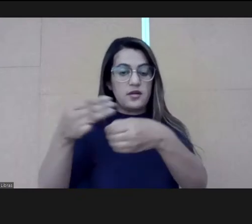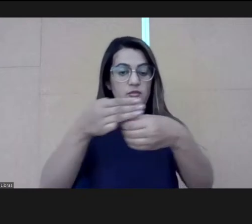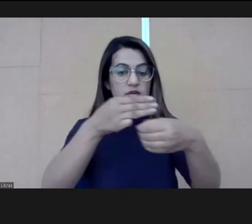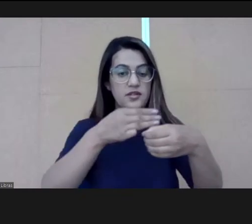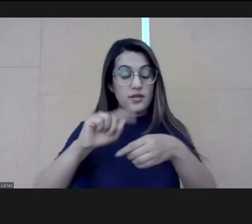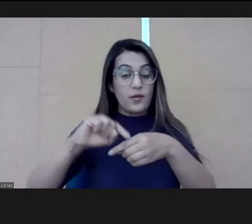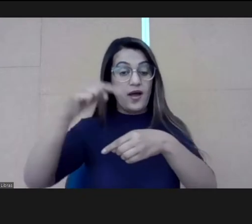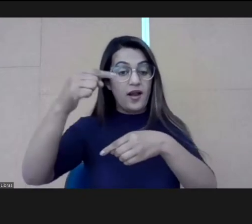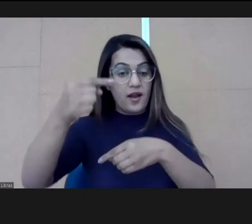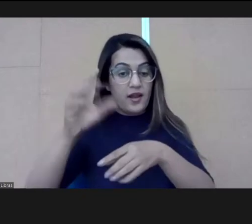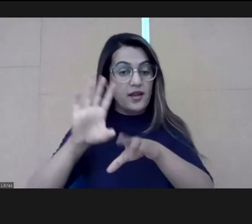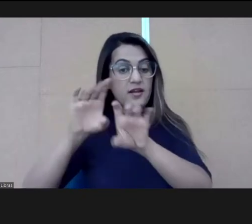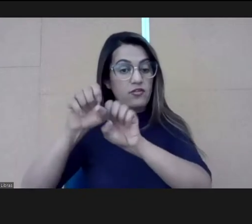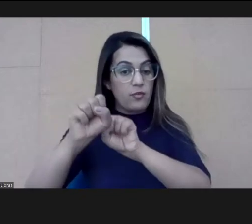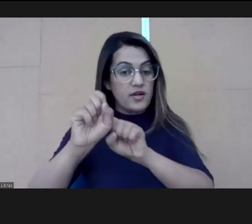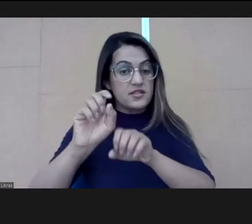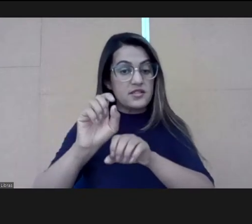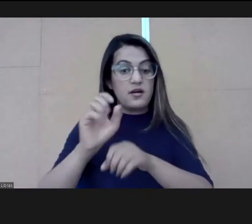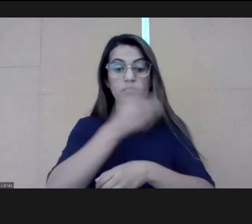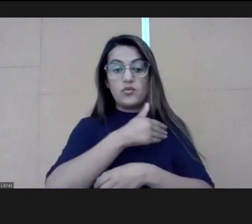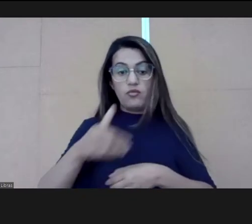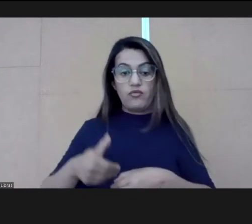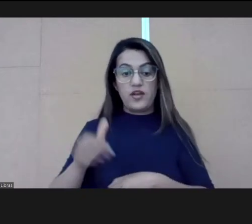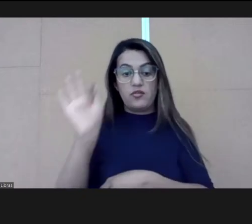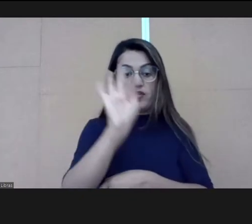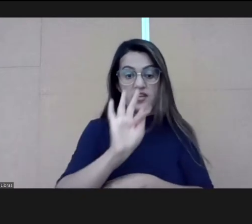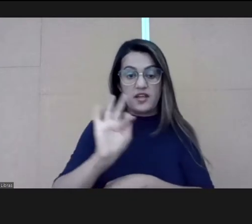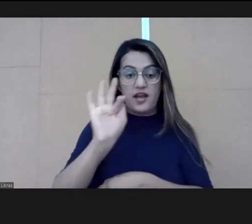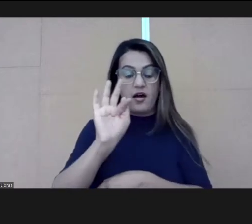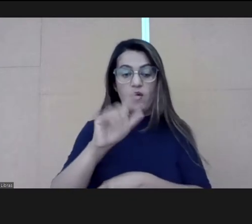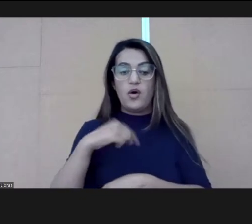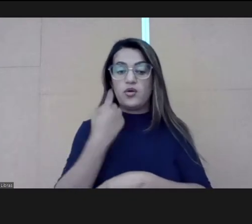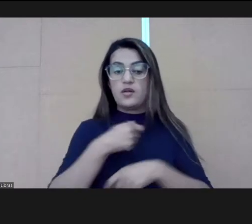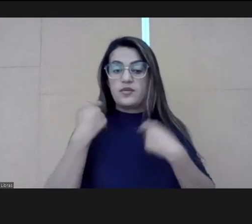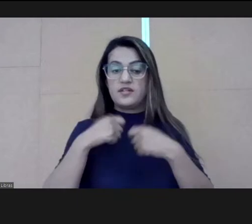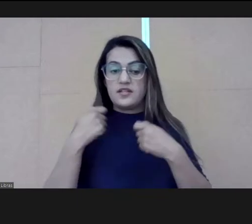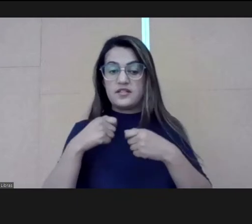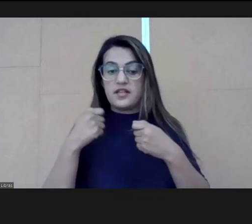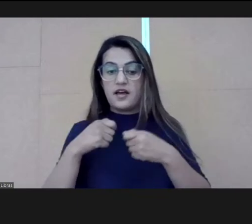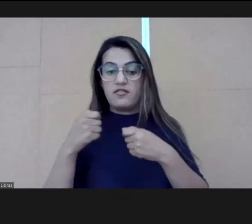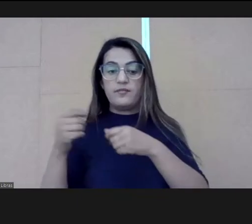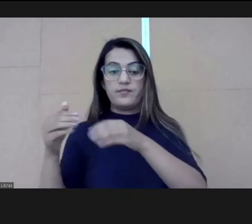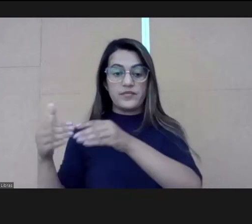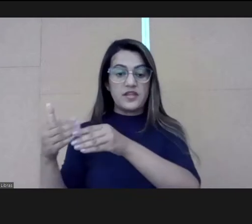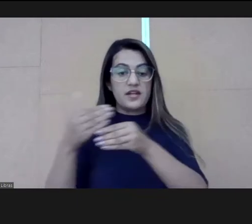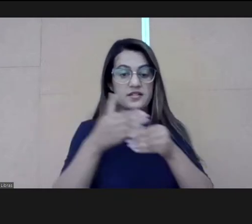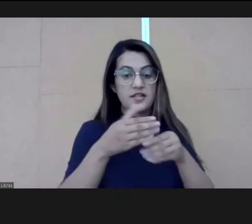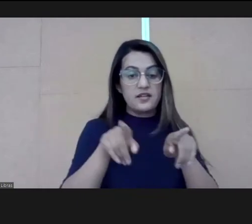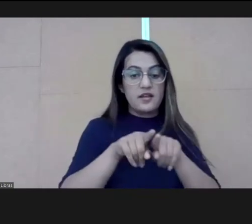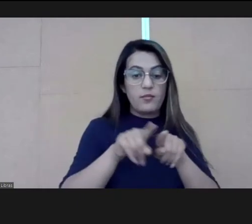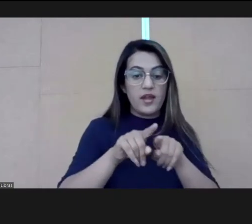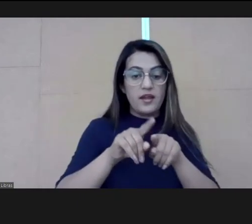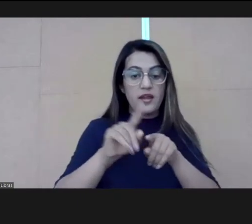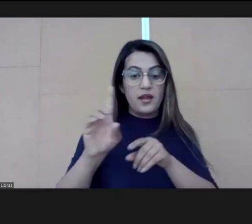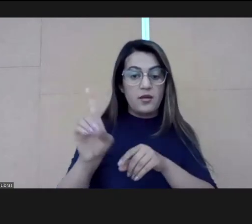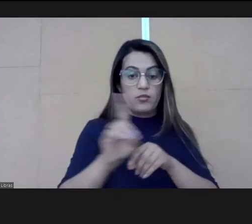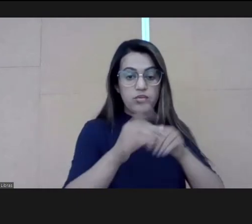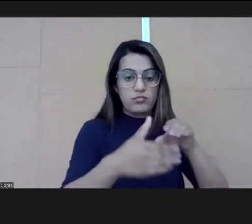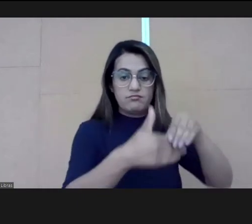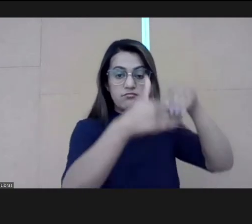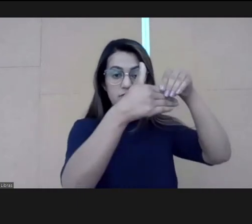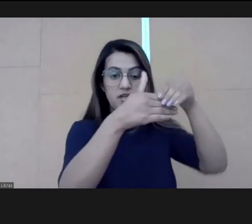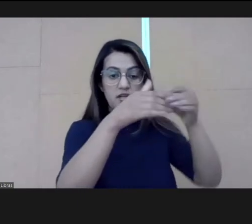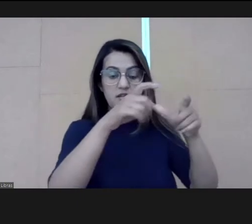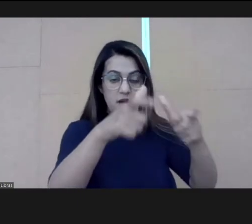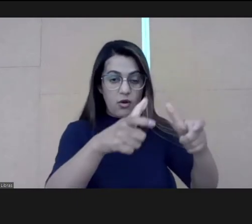So, besides this, we had to bring to the agenda the formation of